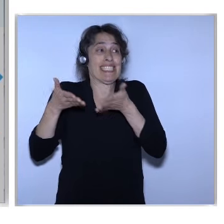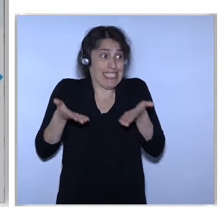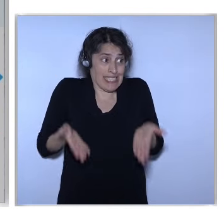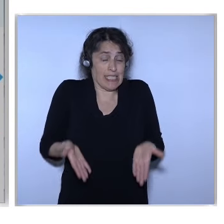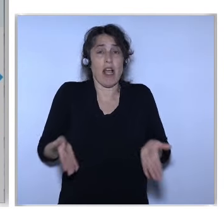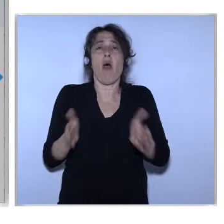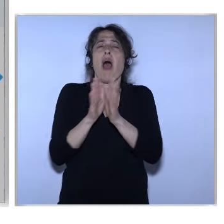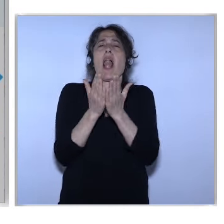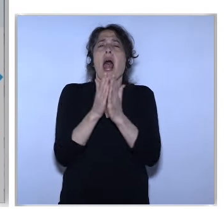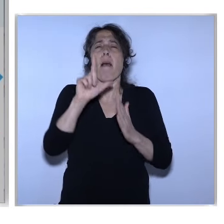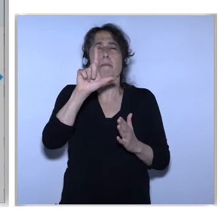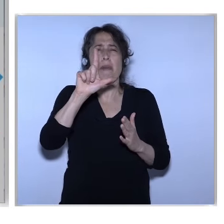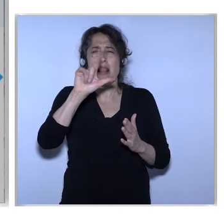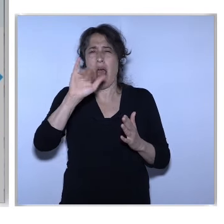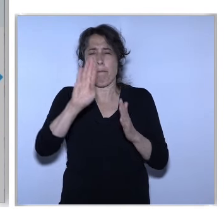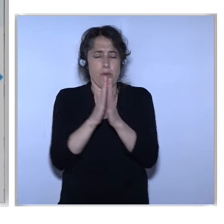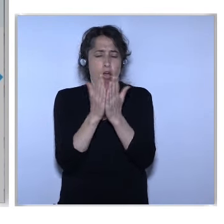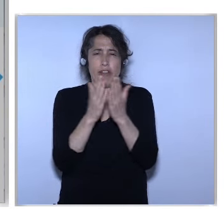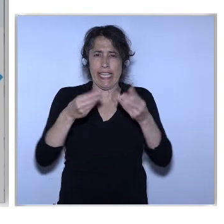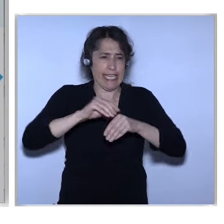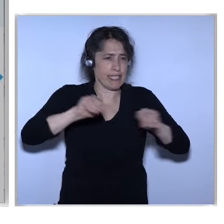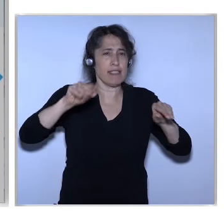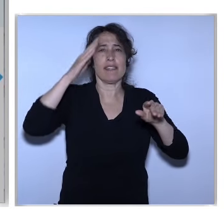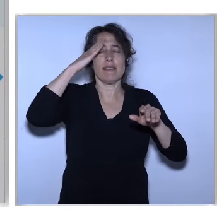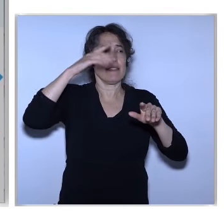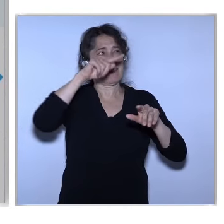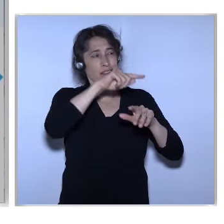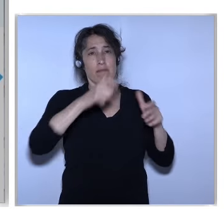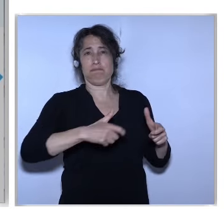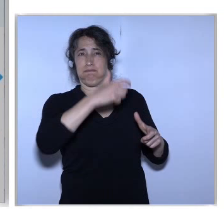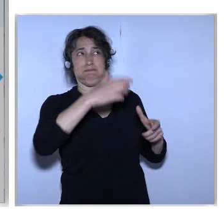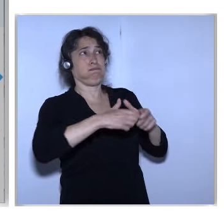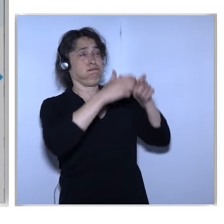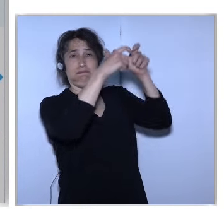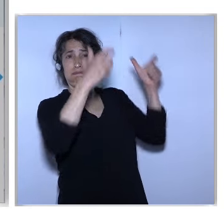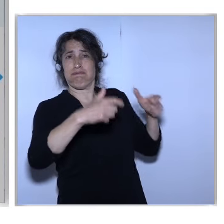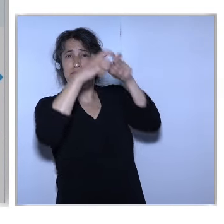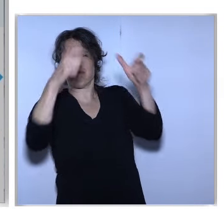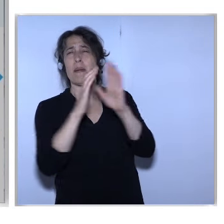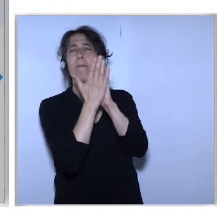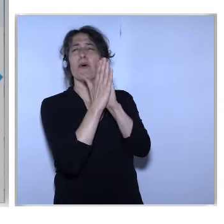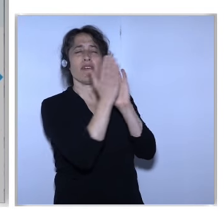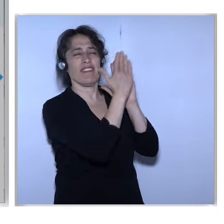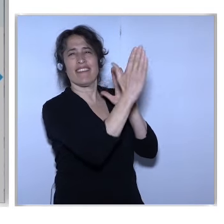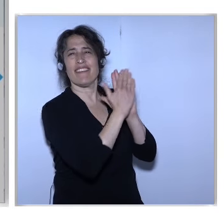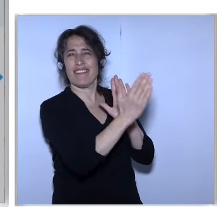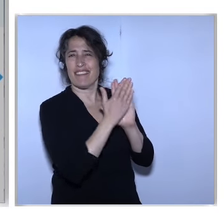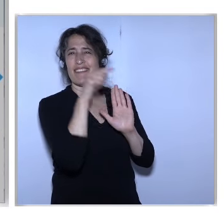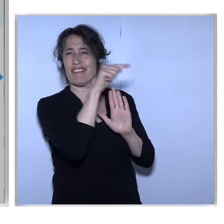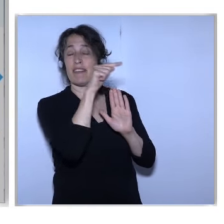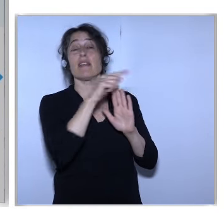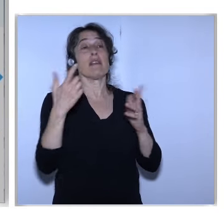them To change So it's They are the Hotspots Of innovation They are the Places where Learning